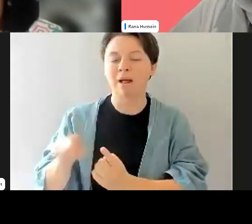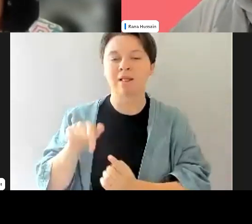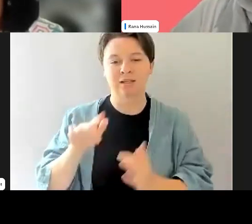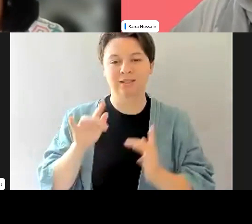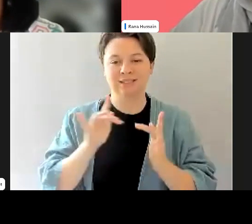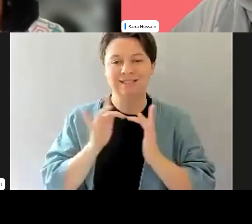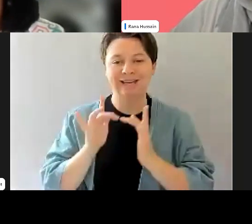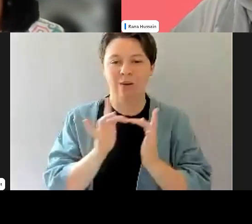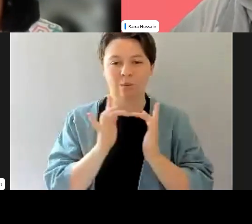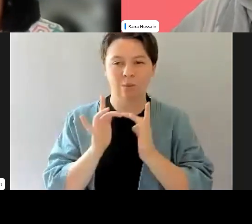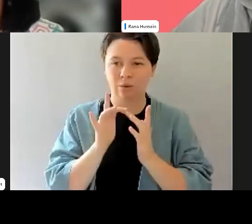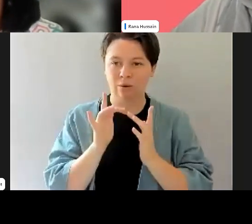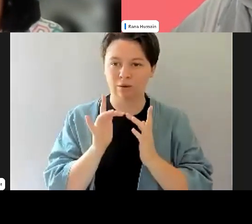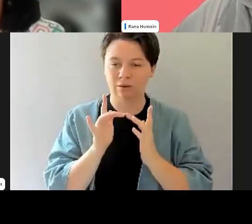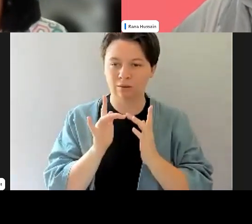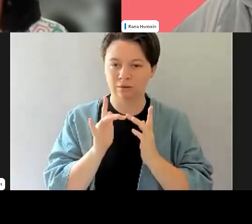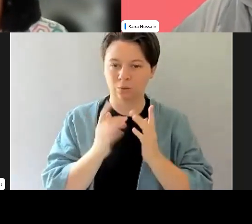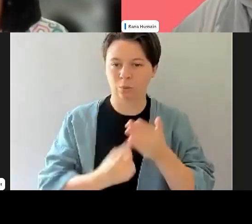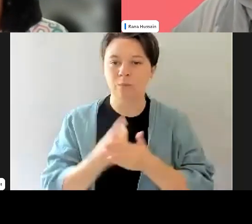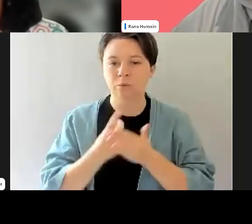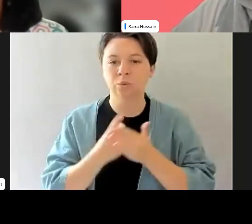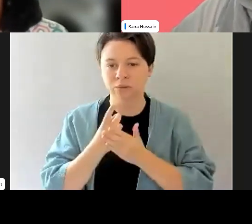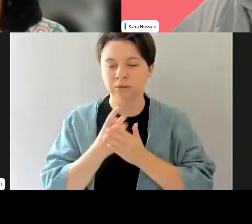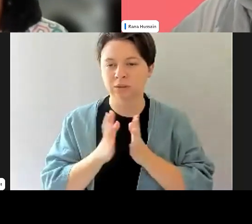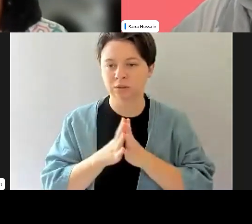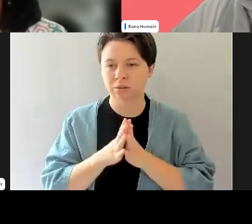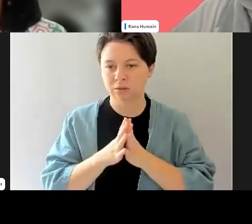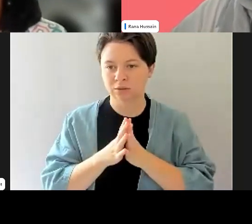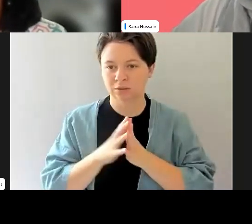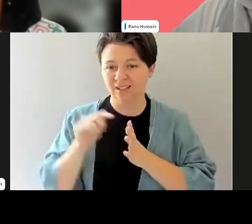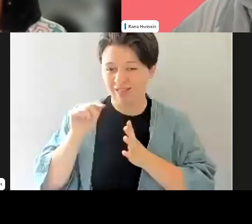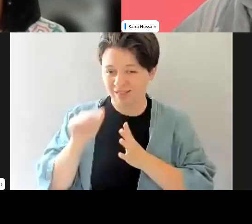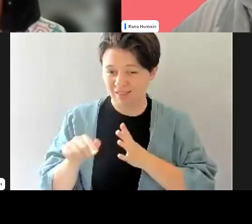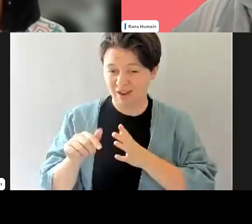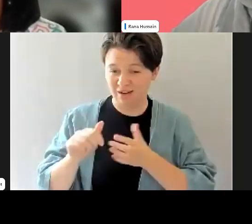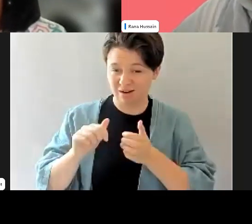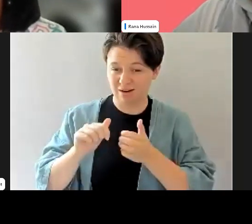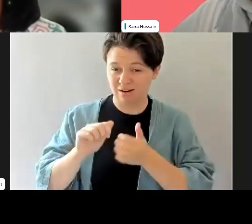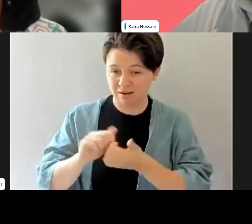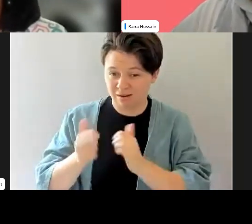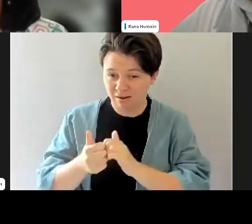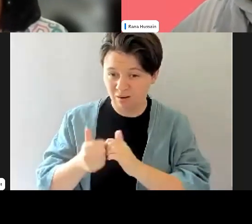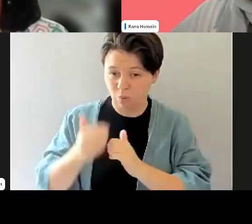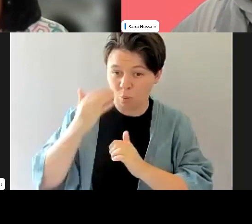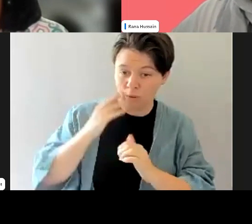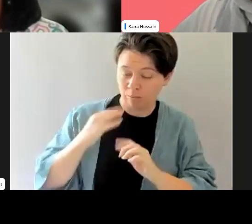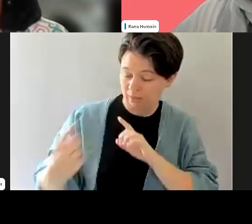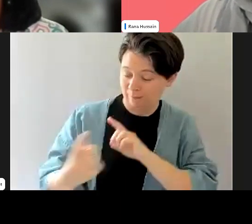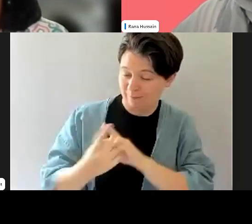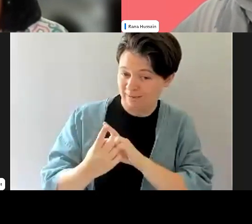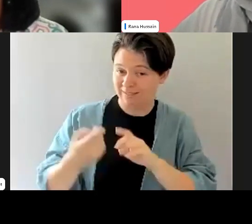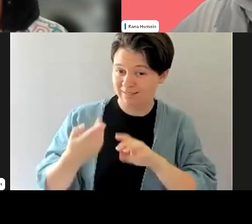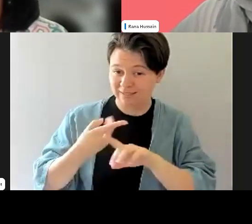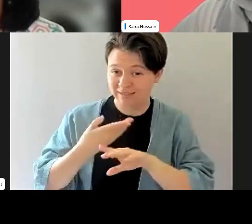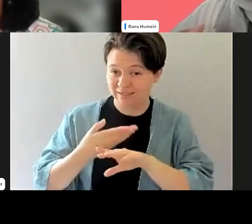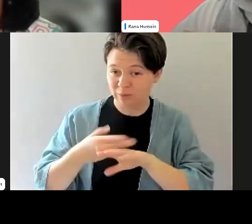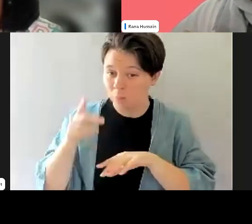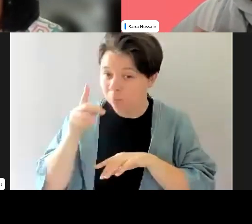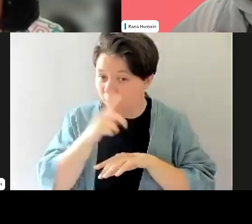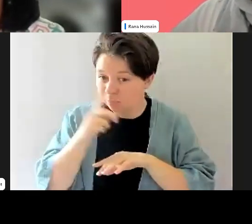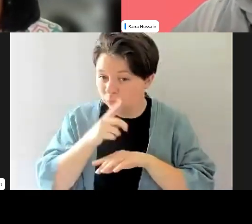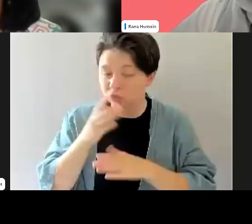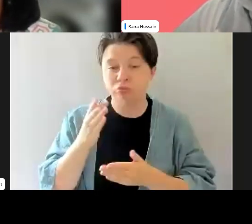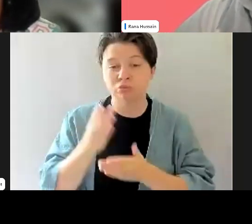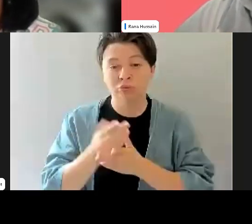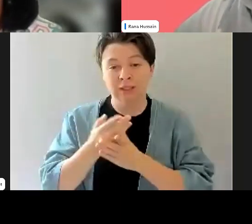And I think the camaraderie and relationships that have been built between women from those programs have really paid